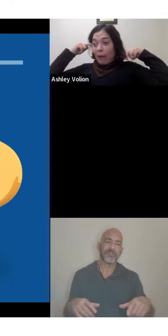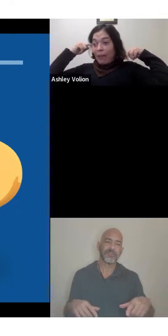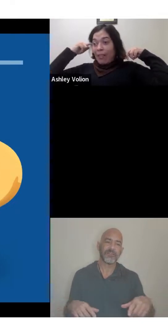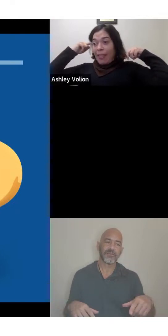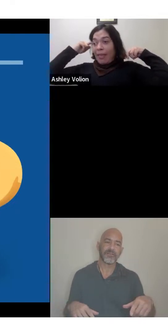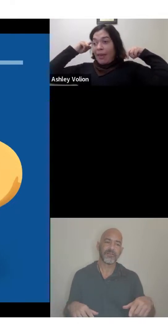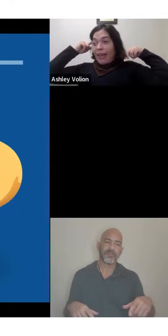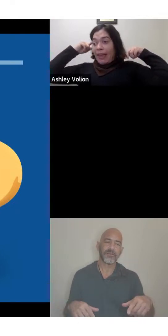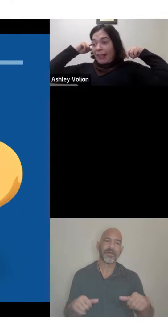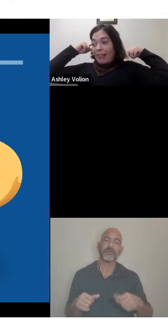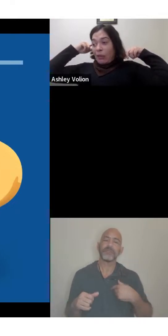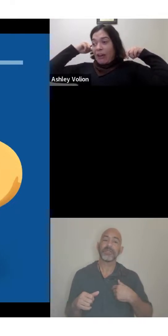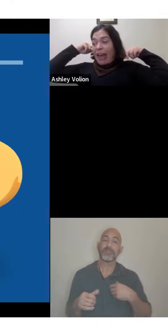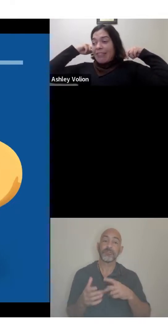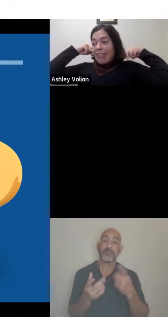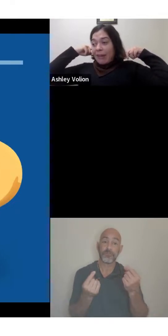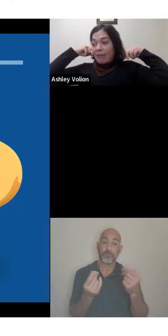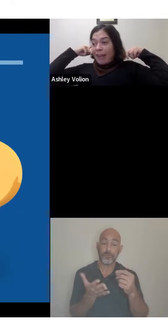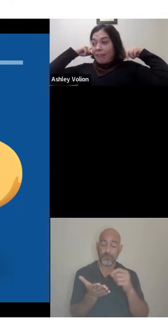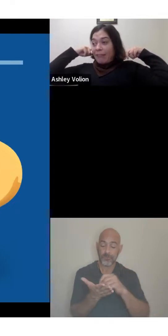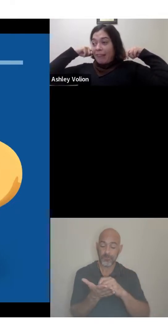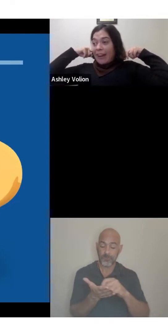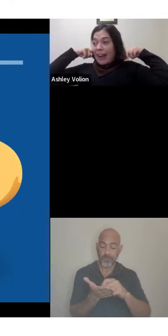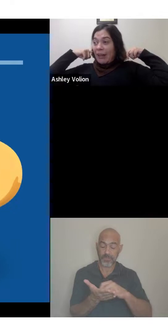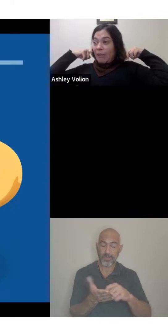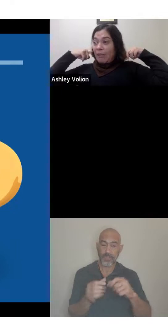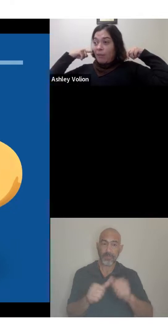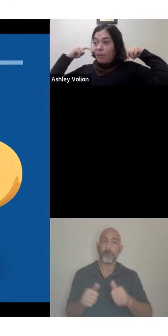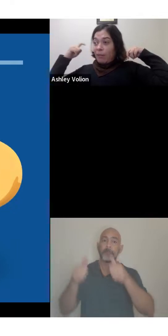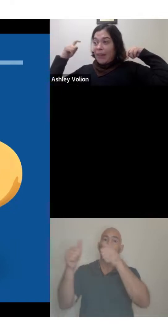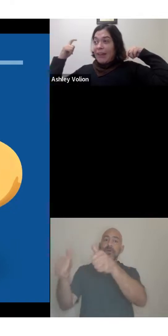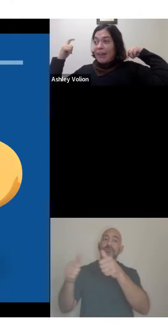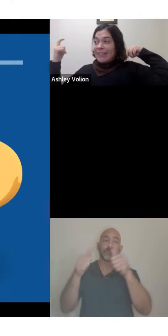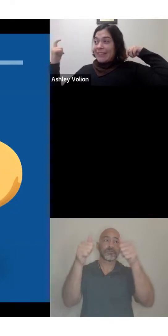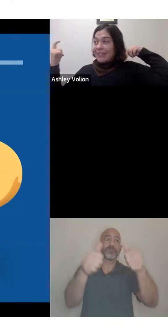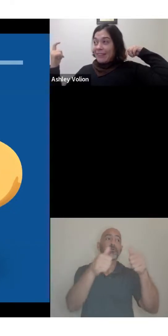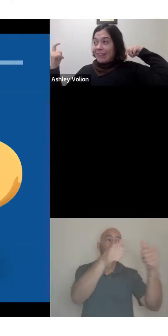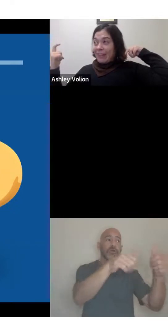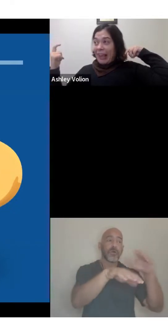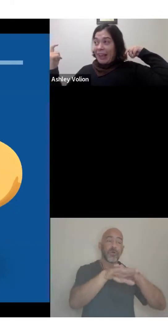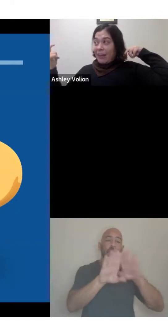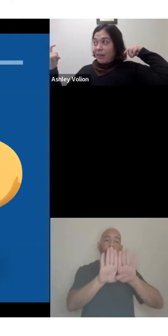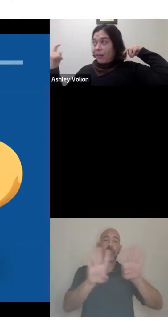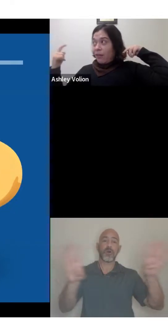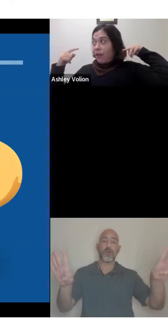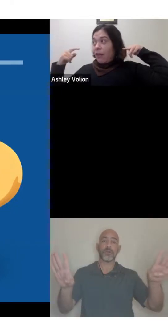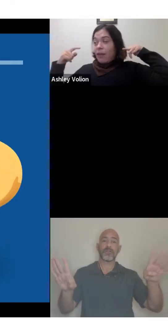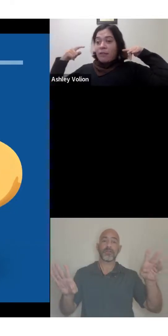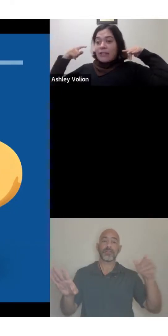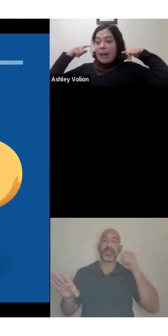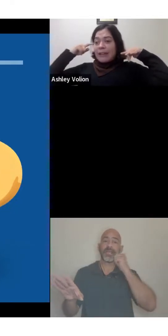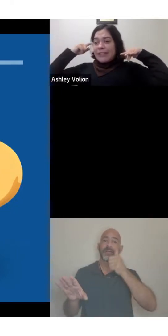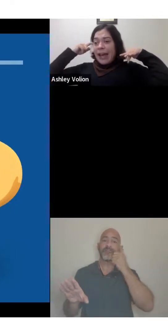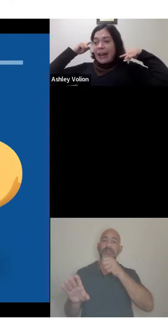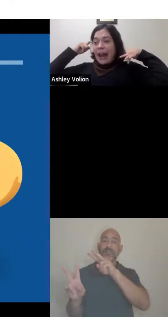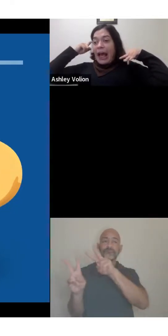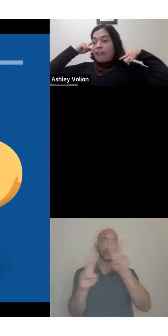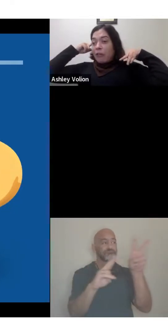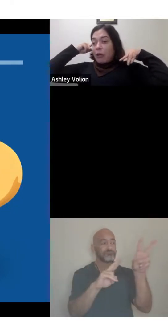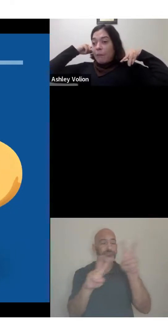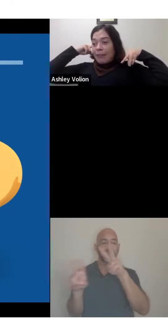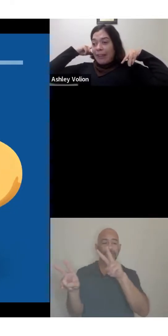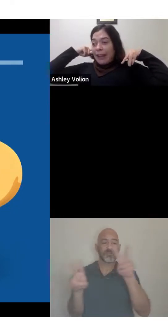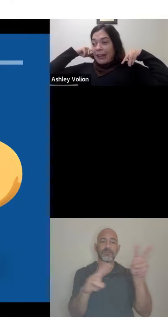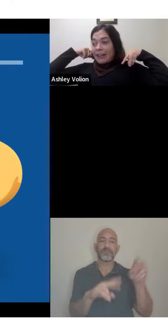wall, and look at them every day, because, like Debbie said,